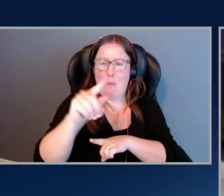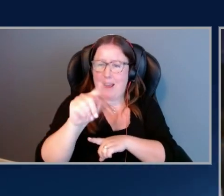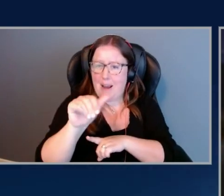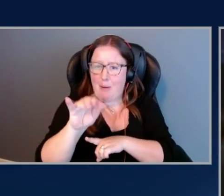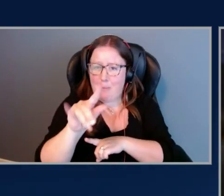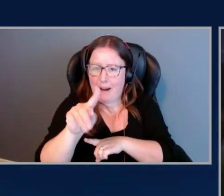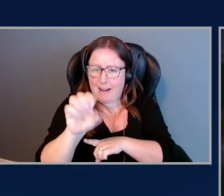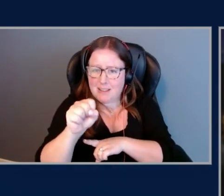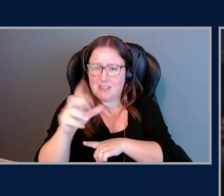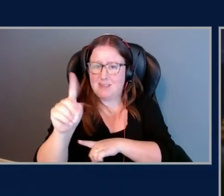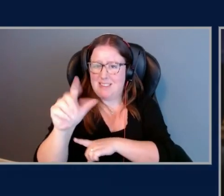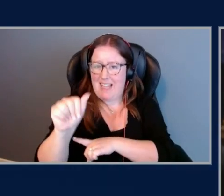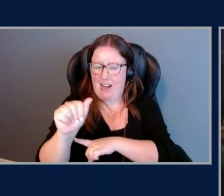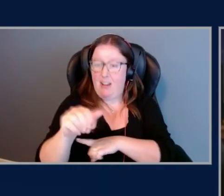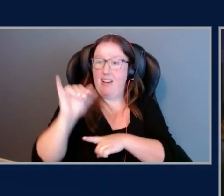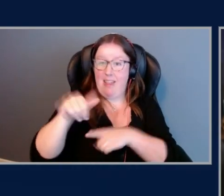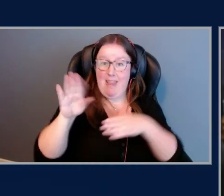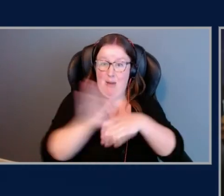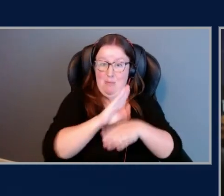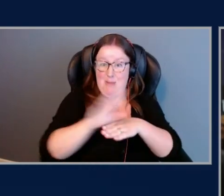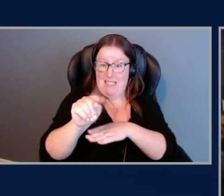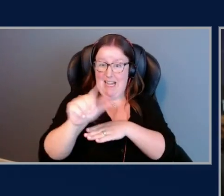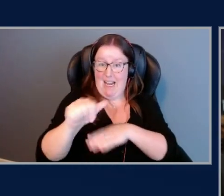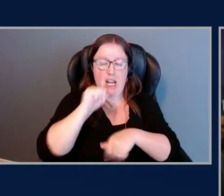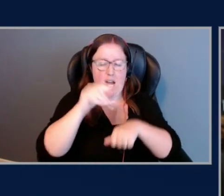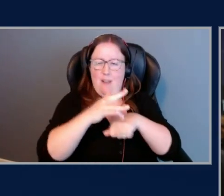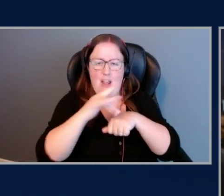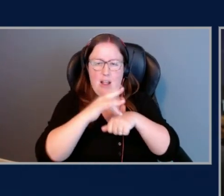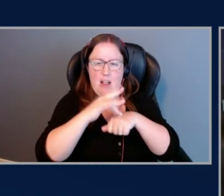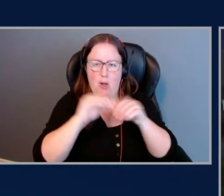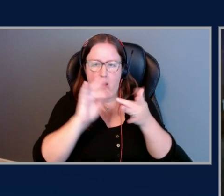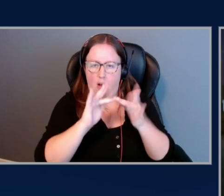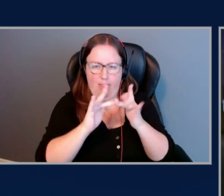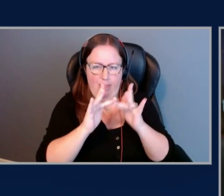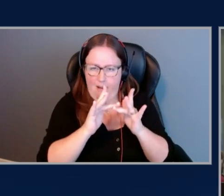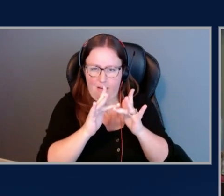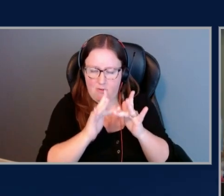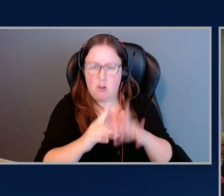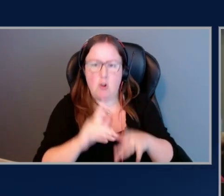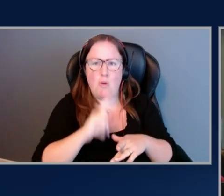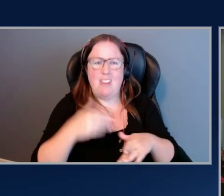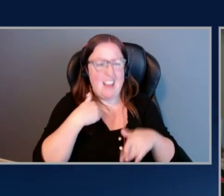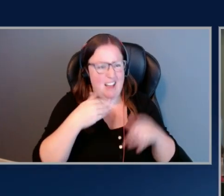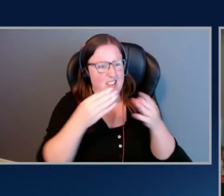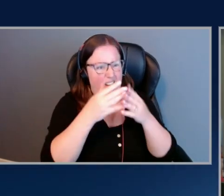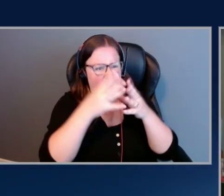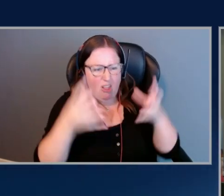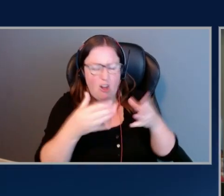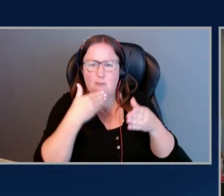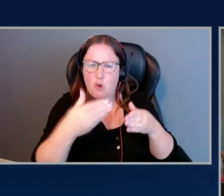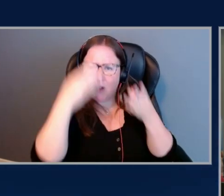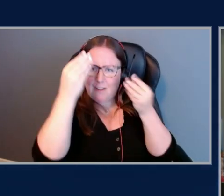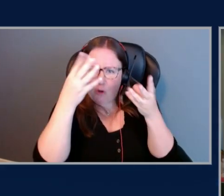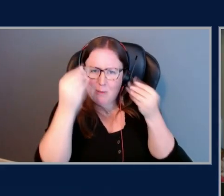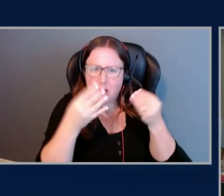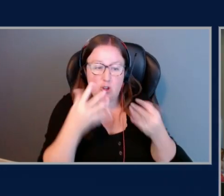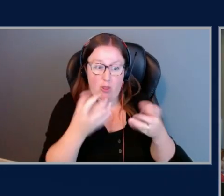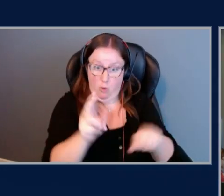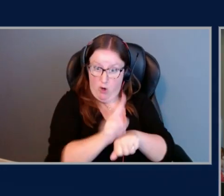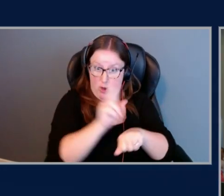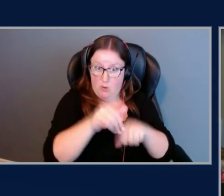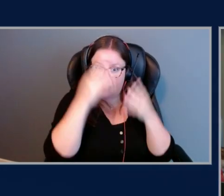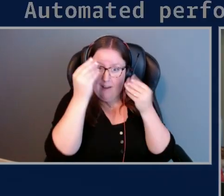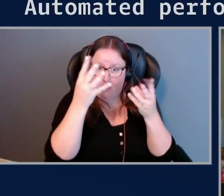which are enterprise data that's not available in the internet. But that data has a lot of insights, and they want to use those insights to